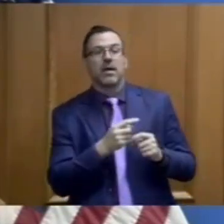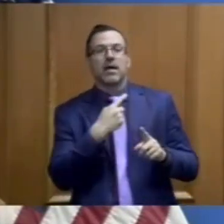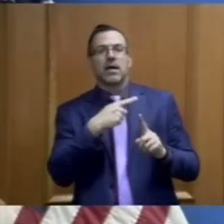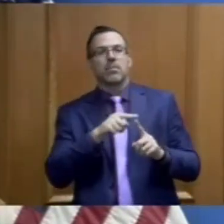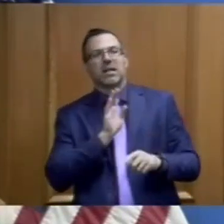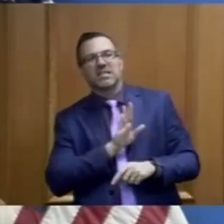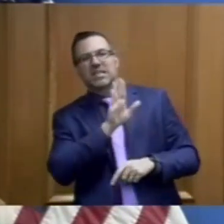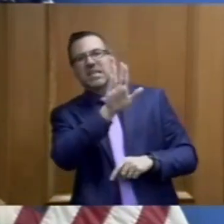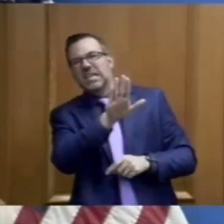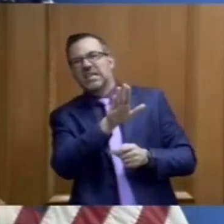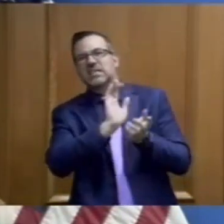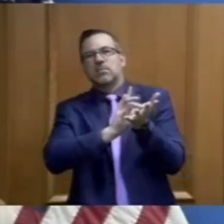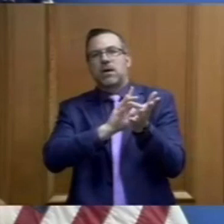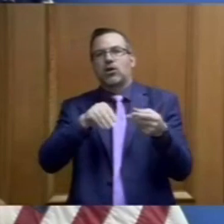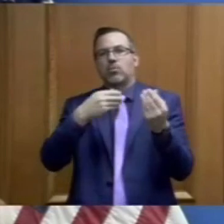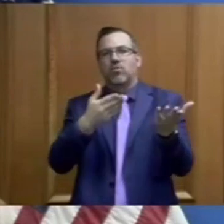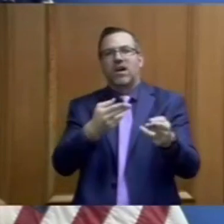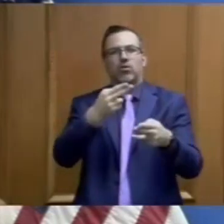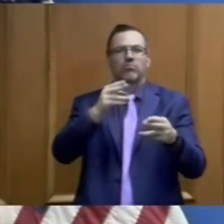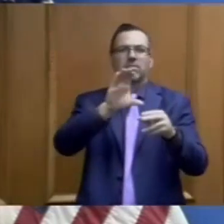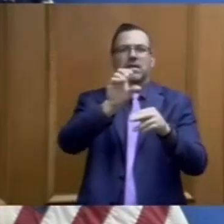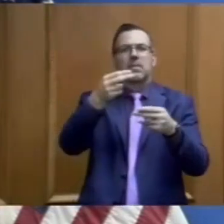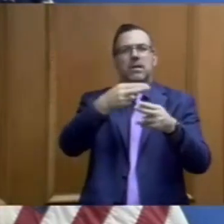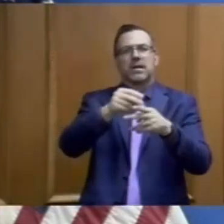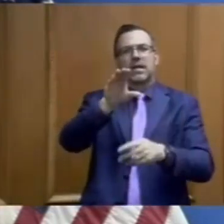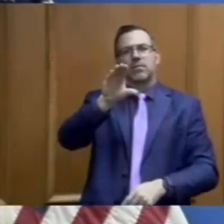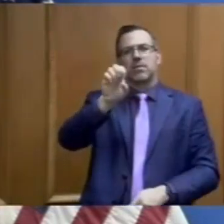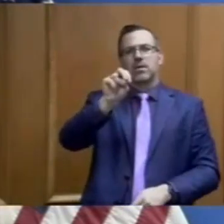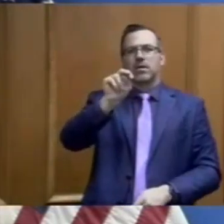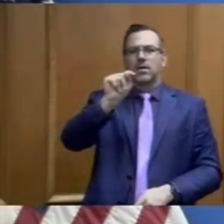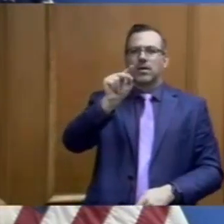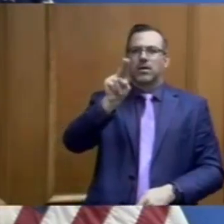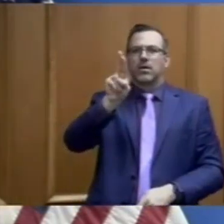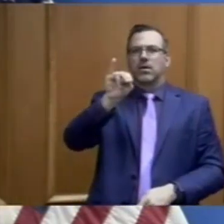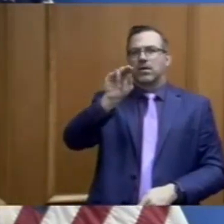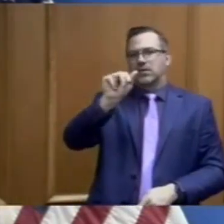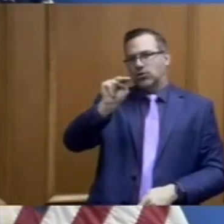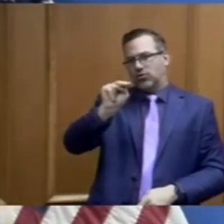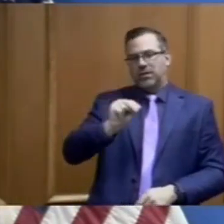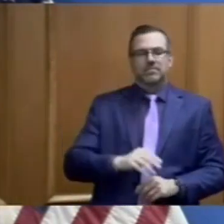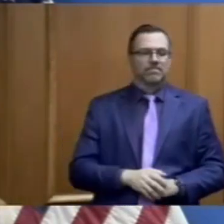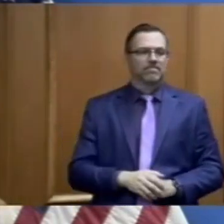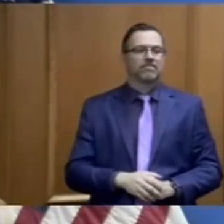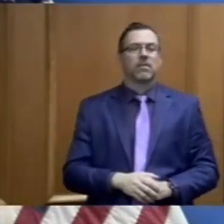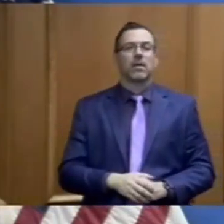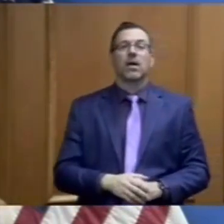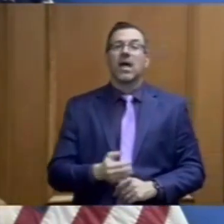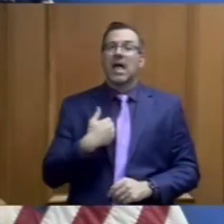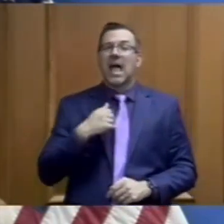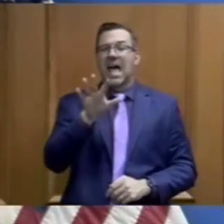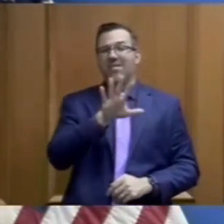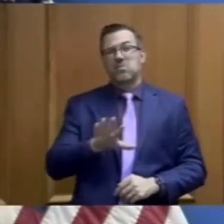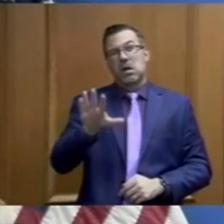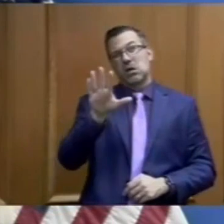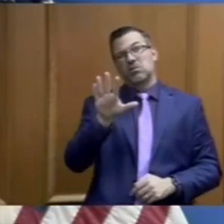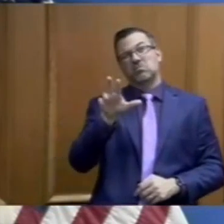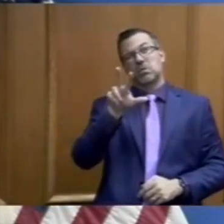over all of the mass testing that's taking place. There are about 3,600